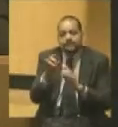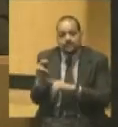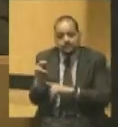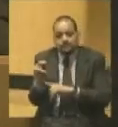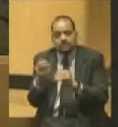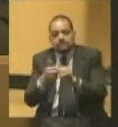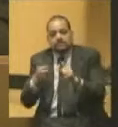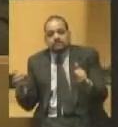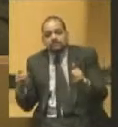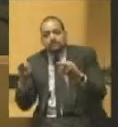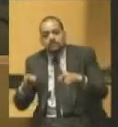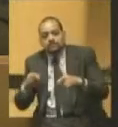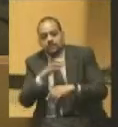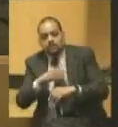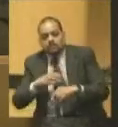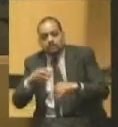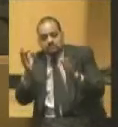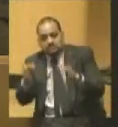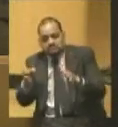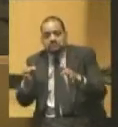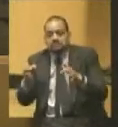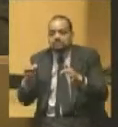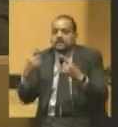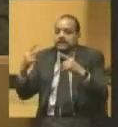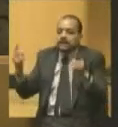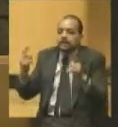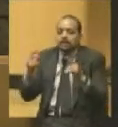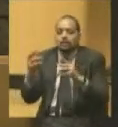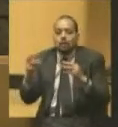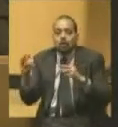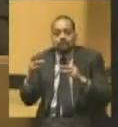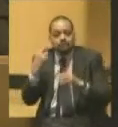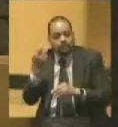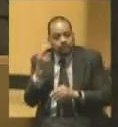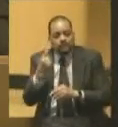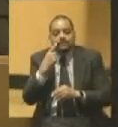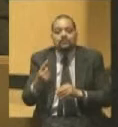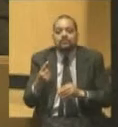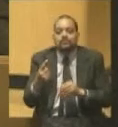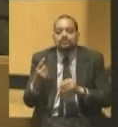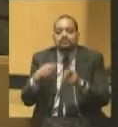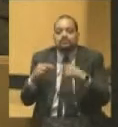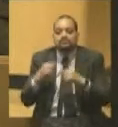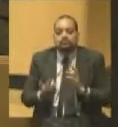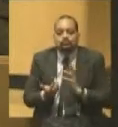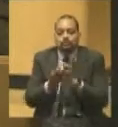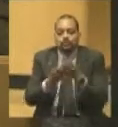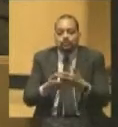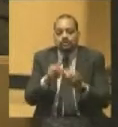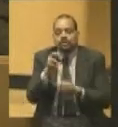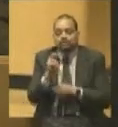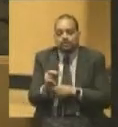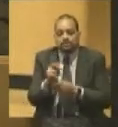from the resolutions of Congress declaring the war's purpose to be for restoring the Union alone, has totally changed the grounds of the